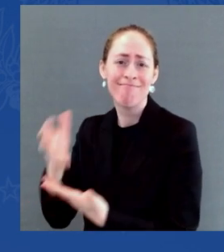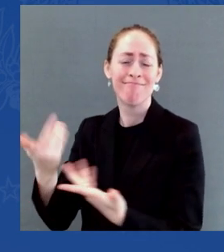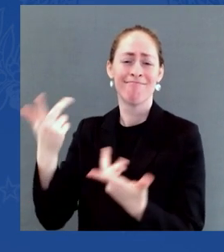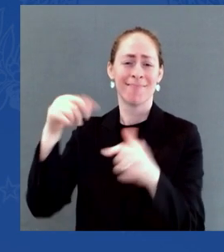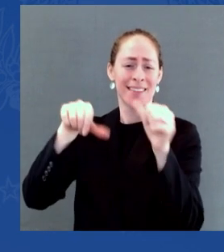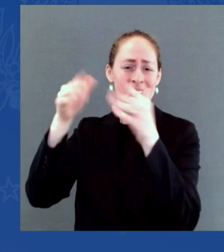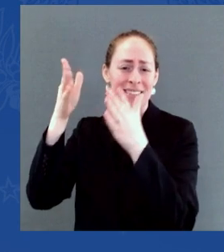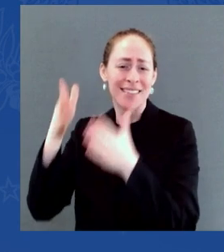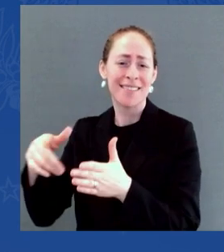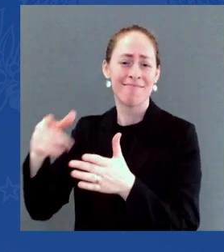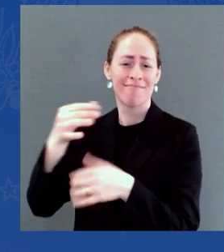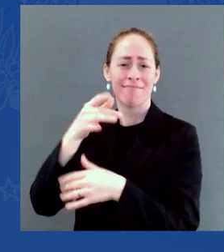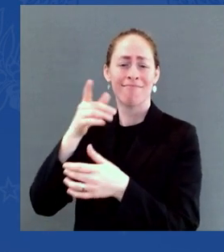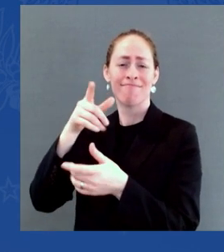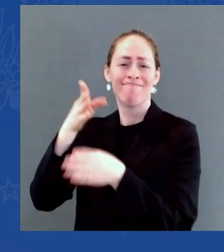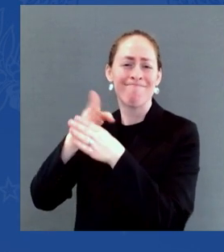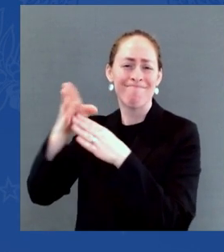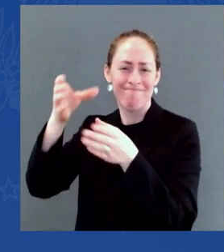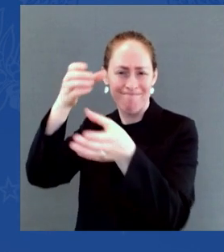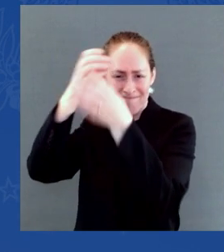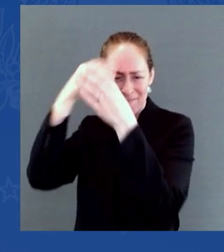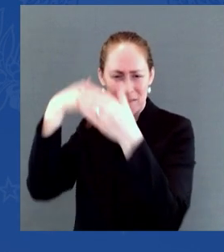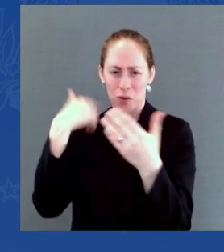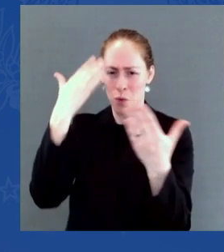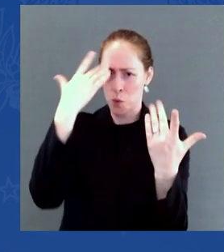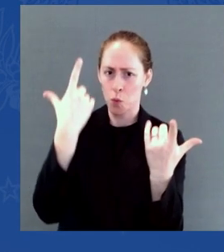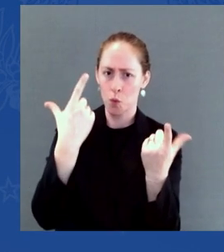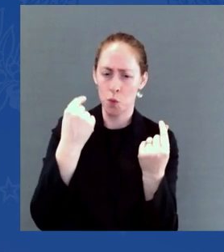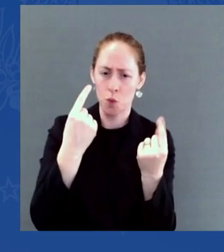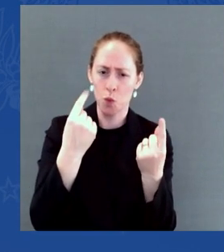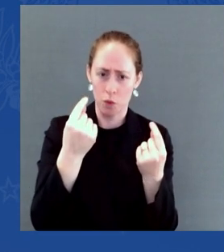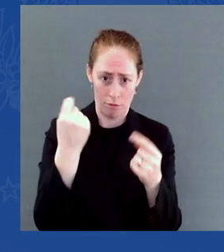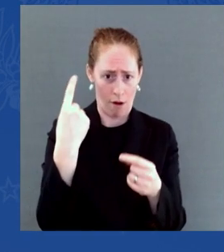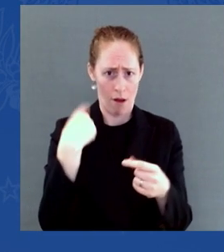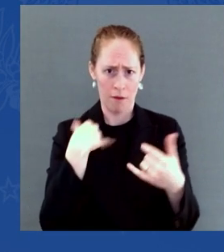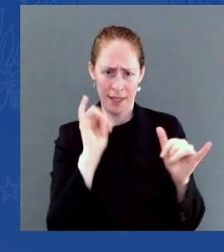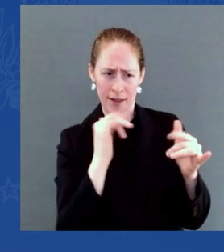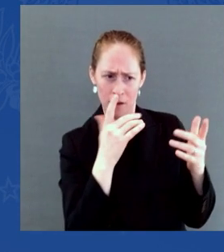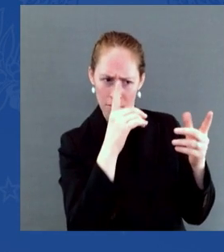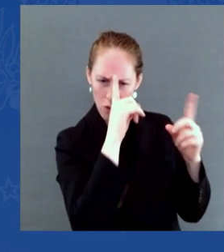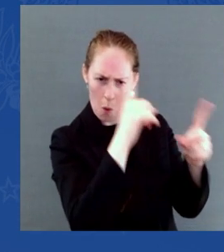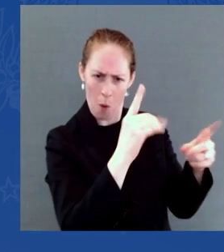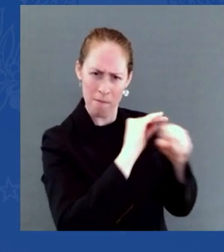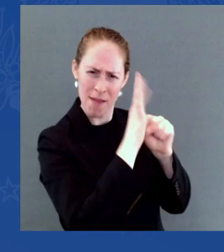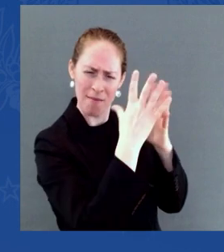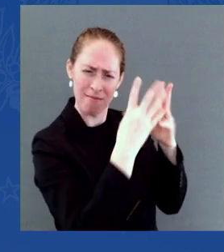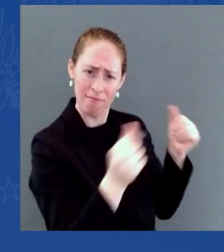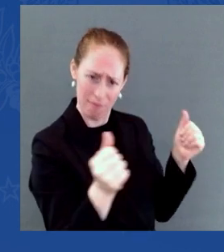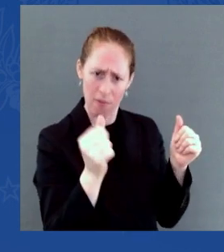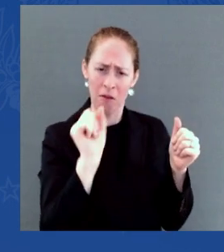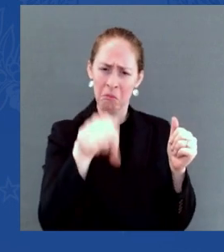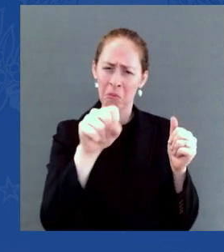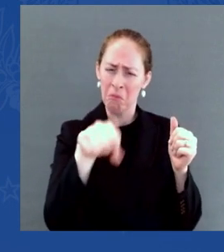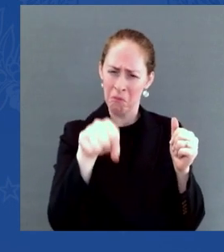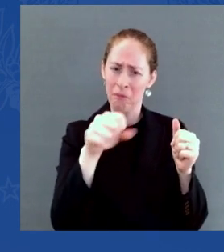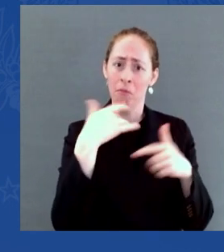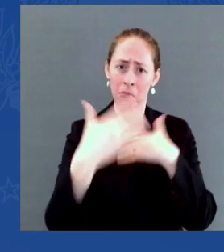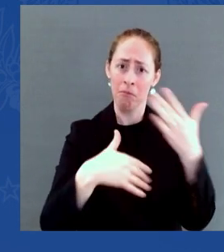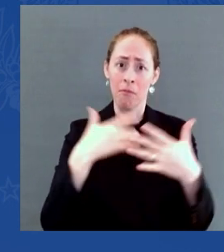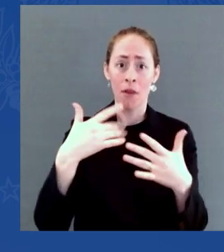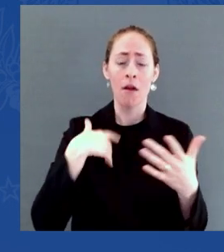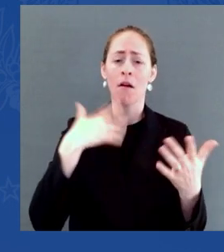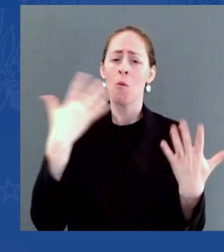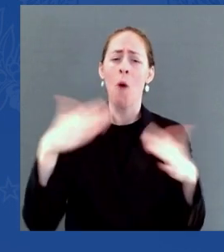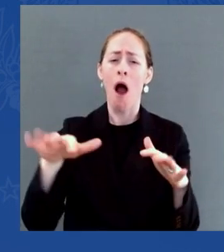speed, not chaos and confusion. So, let me repeat what the doctors and scientists have affirmed. The best protection